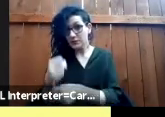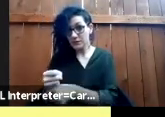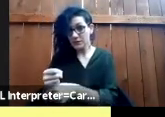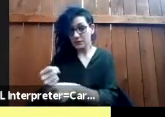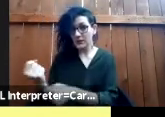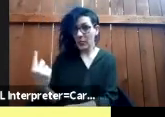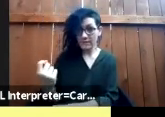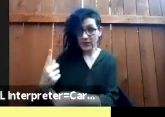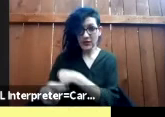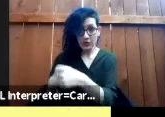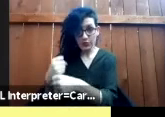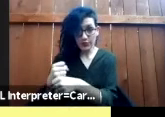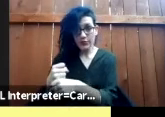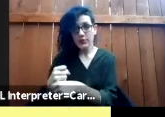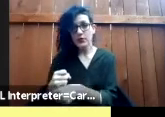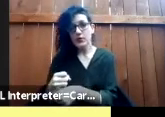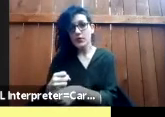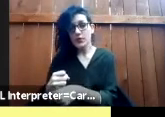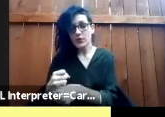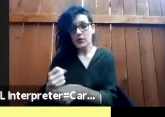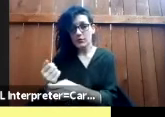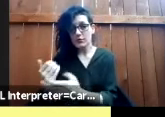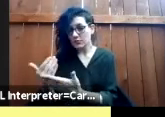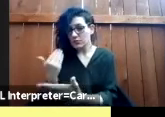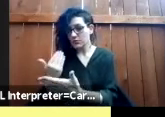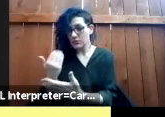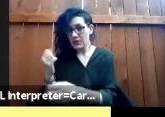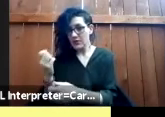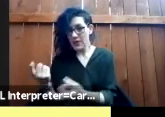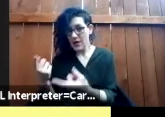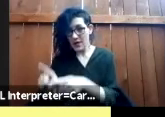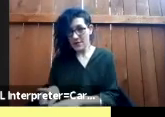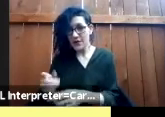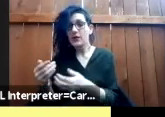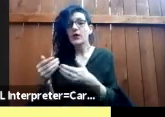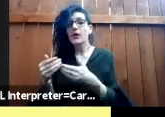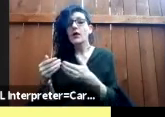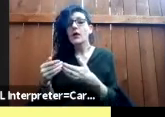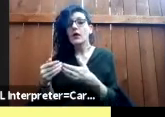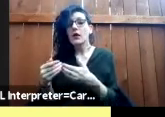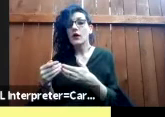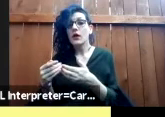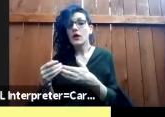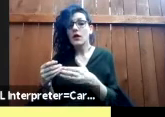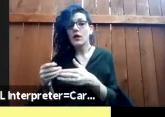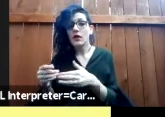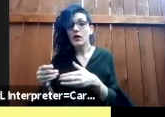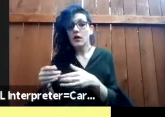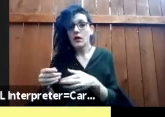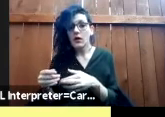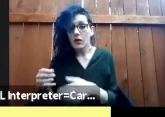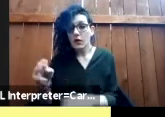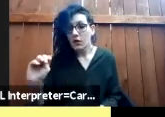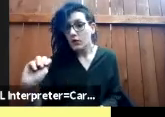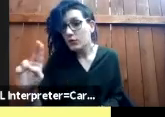here I want to share this image of a screening that I had at a mutual aid action Los